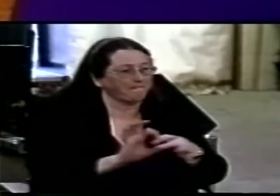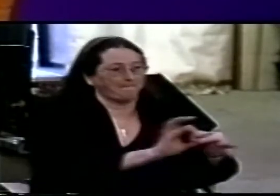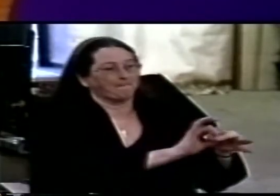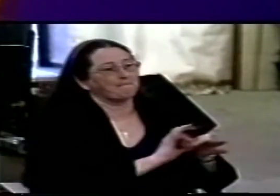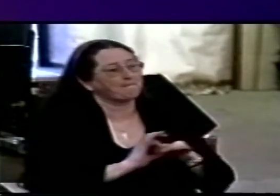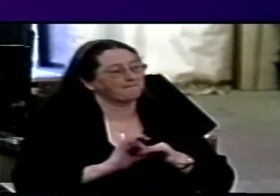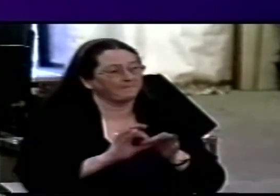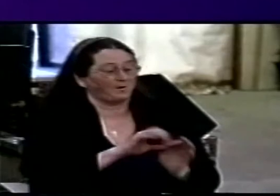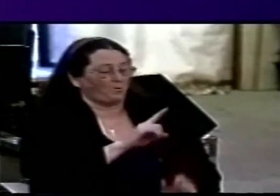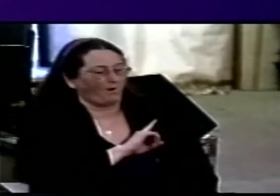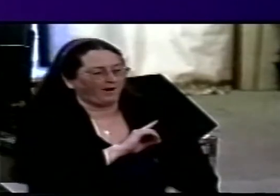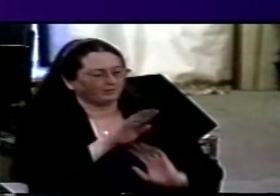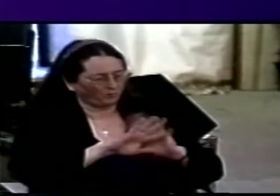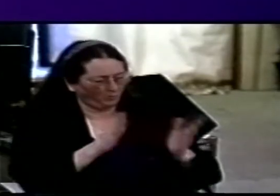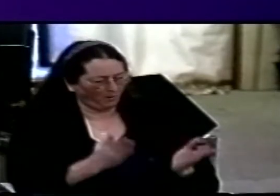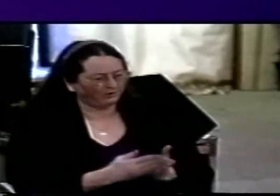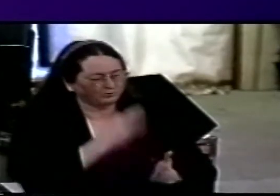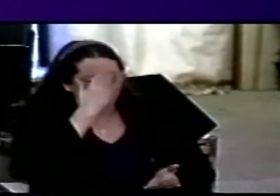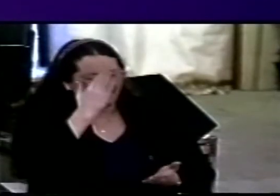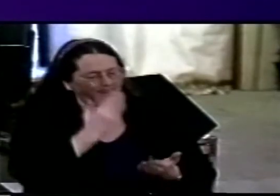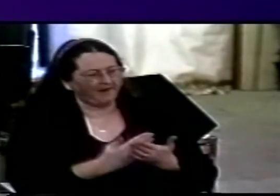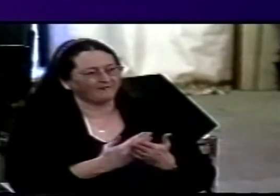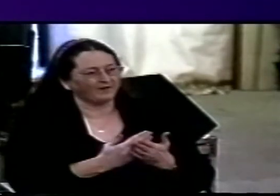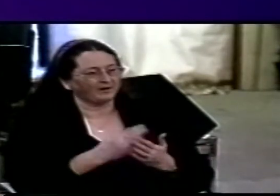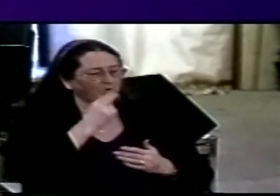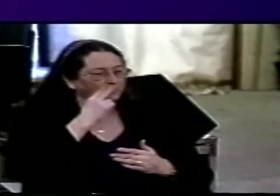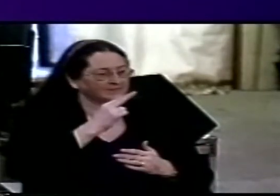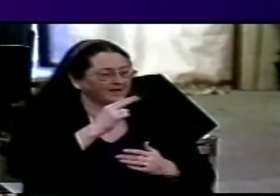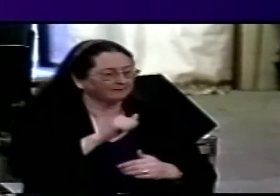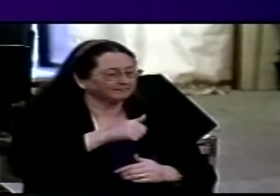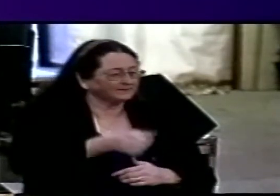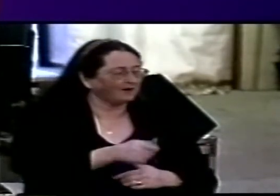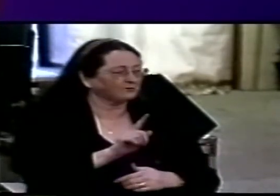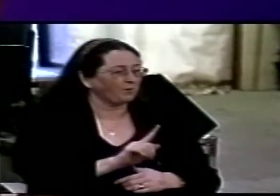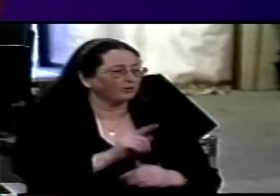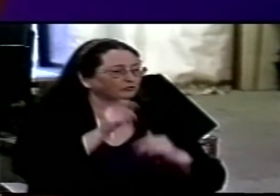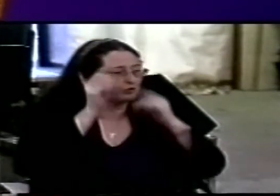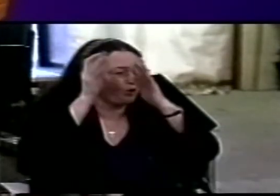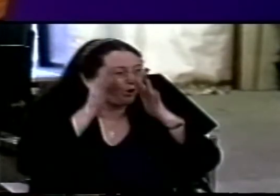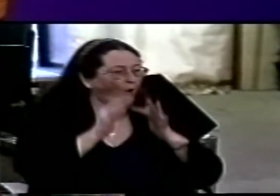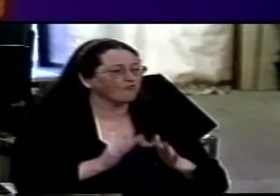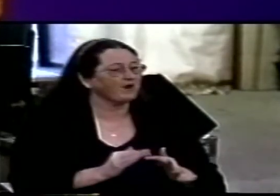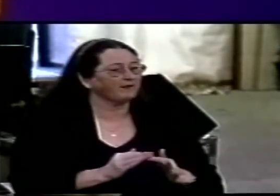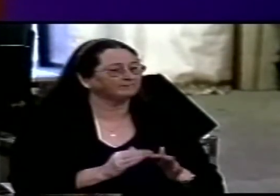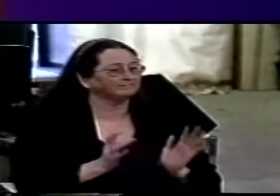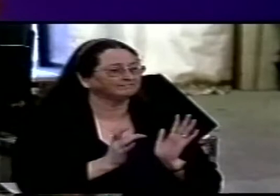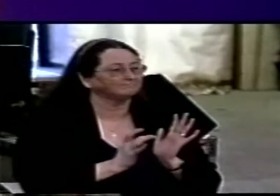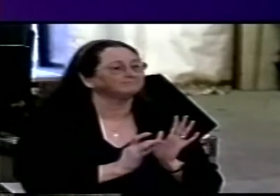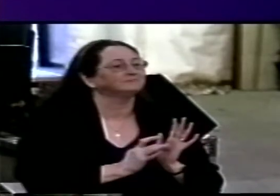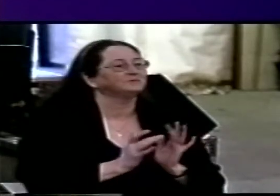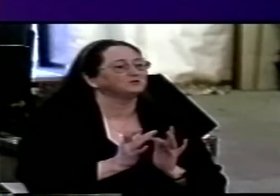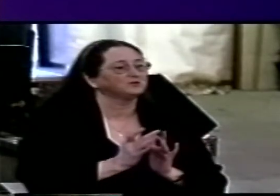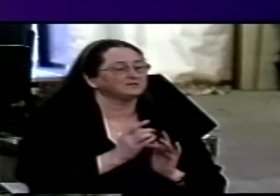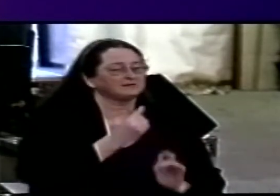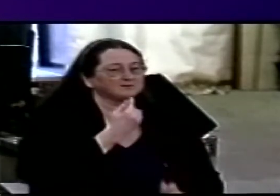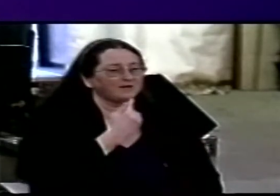glory comes into the equation next because Jesus said not only do